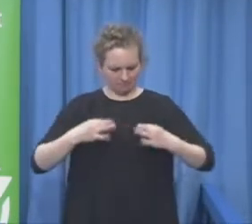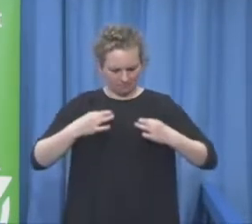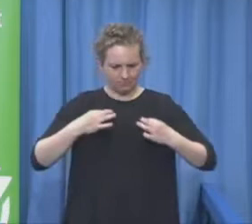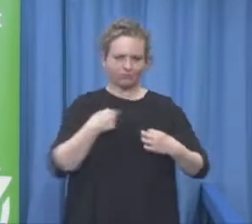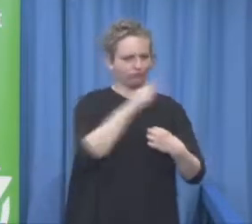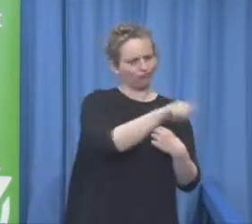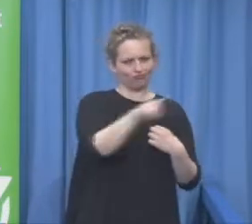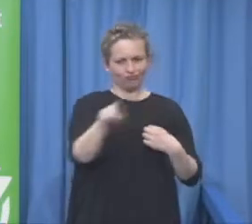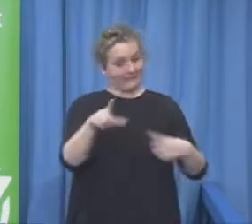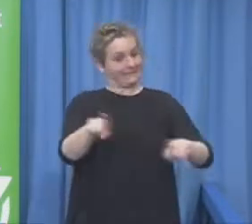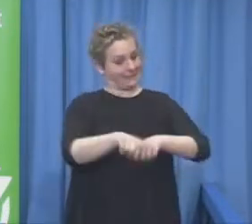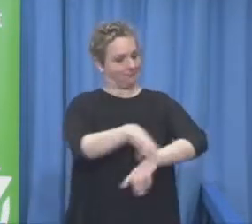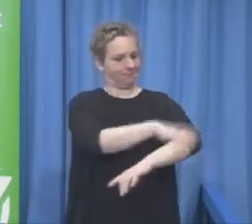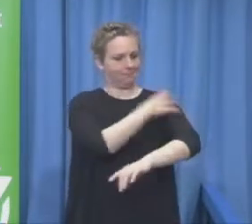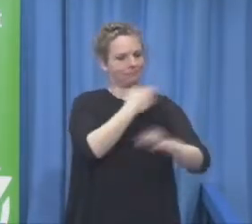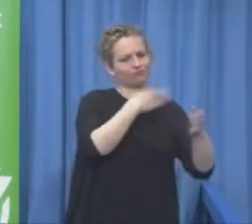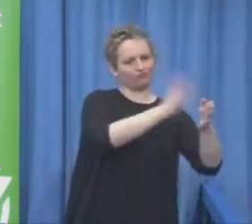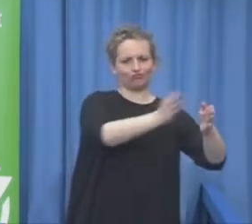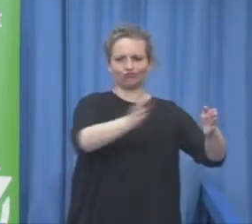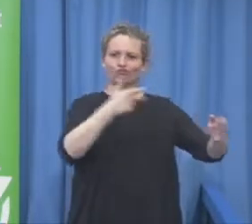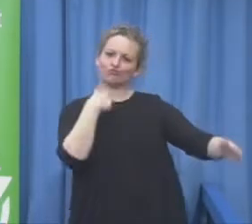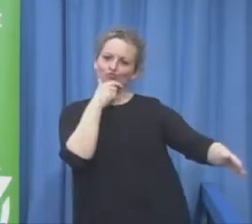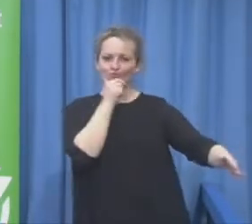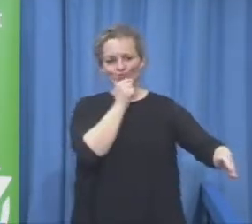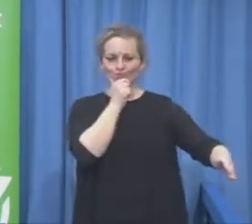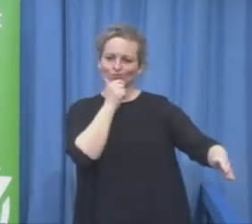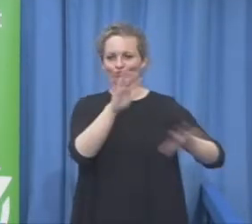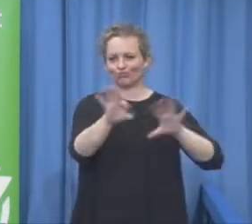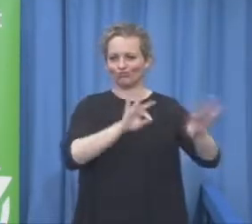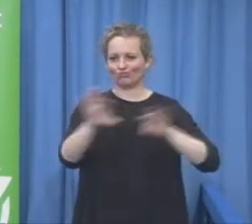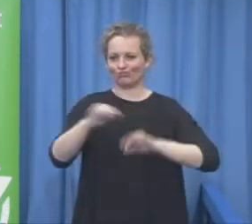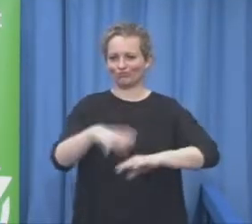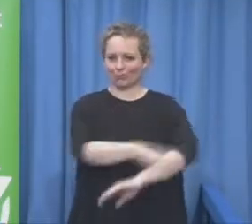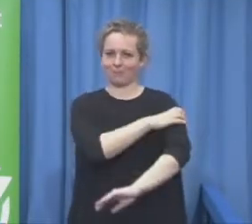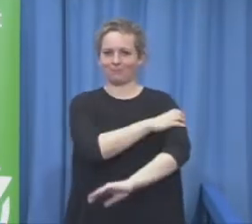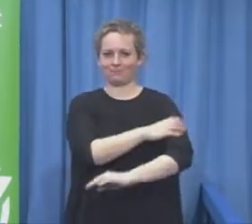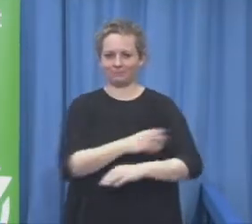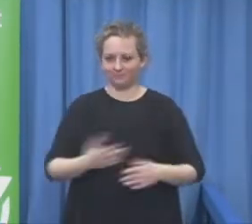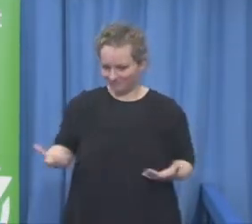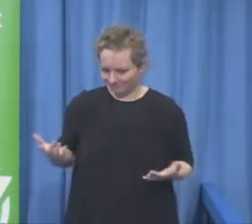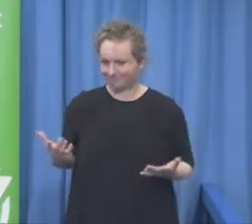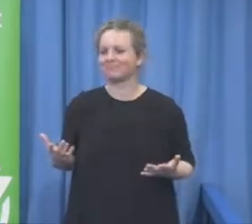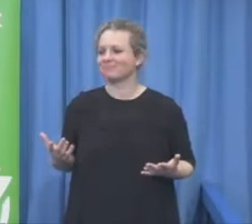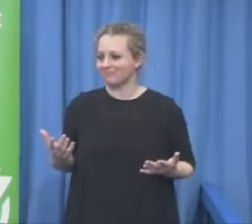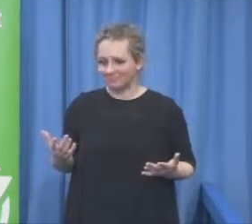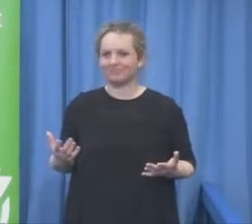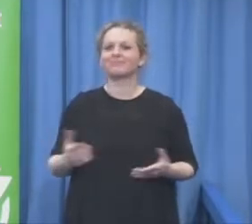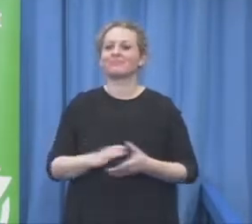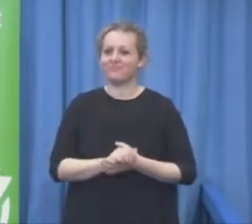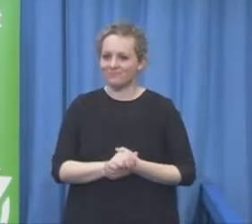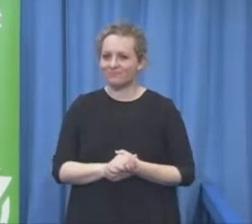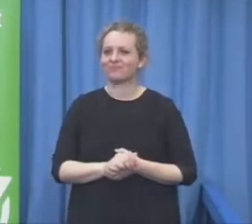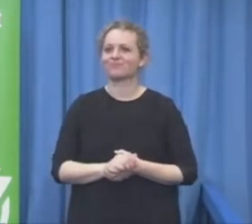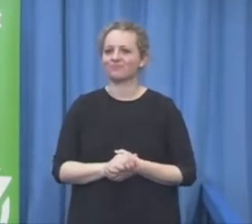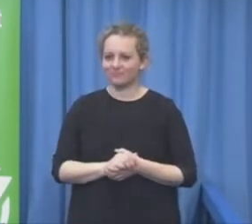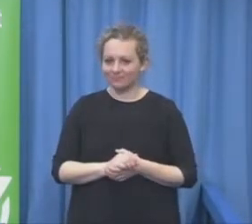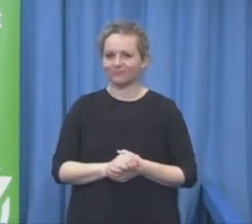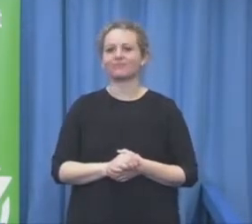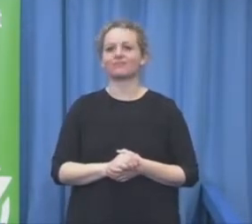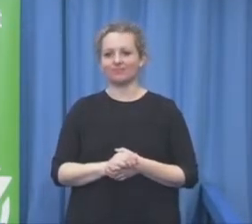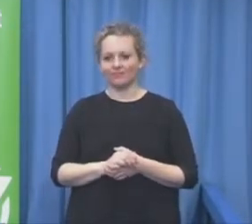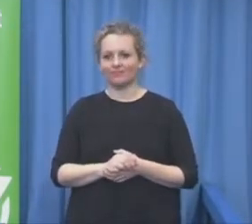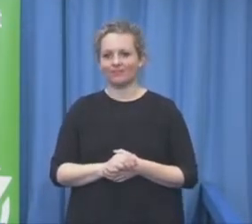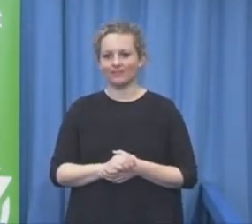technologies designers and he lost the arm of the top and the function